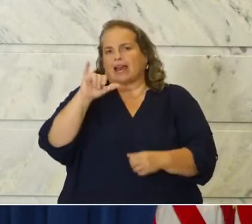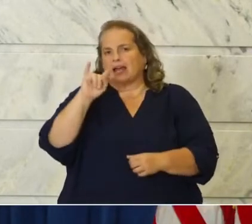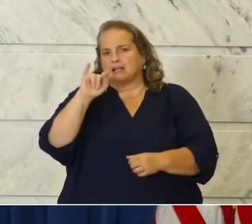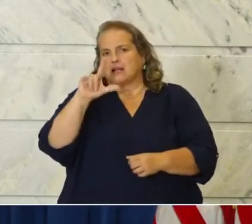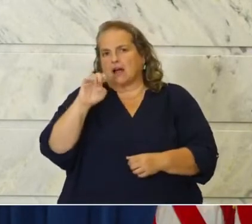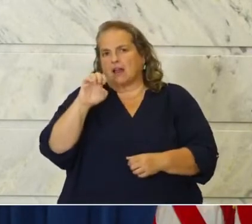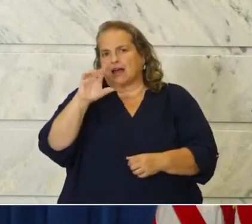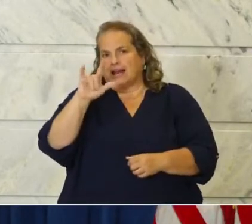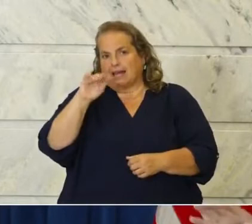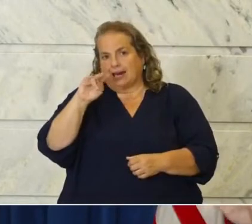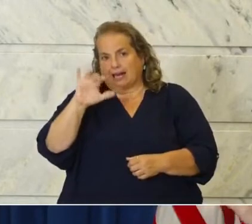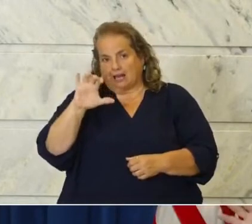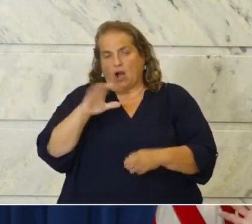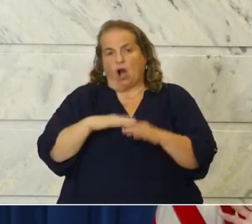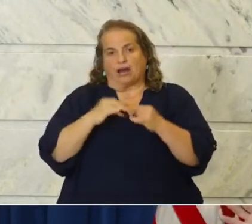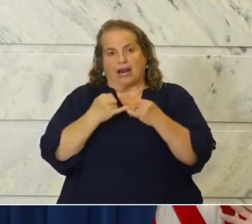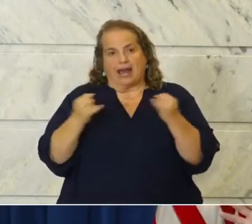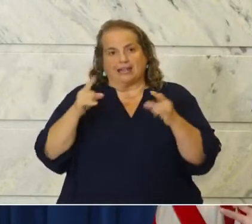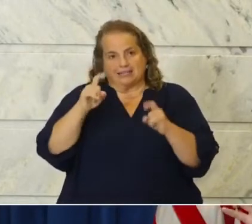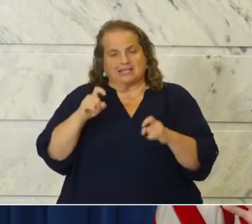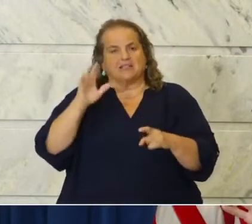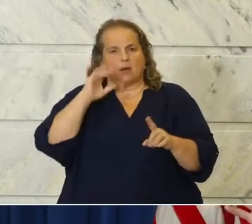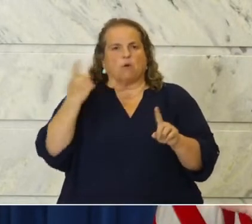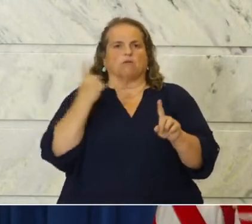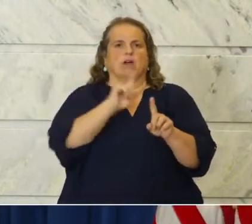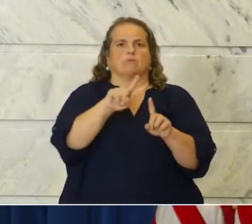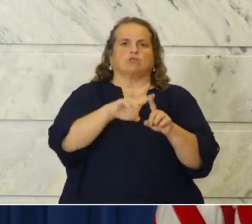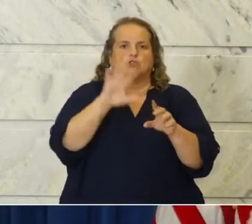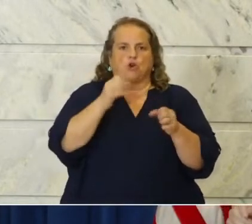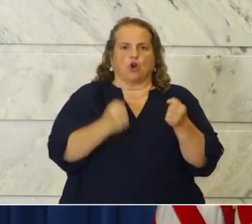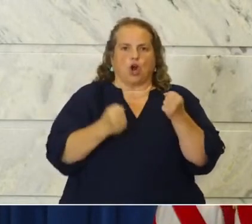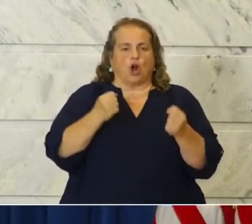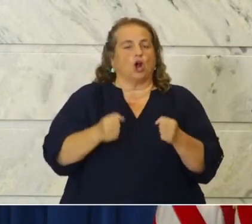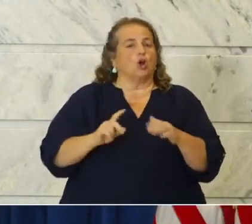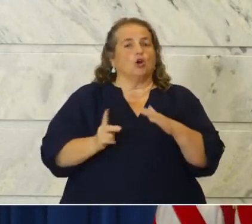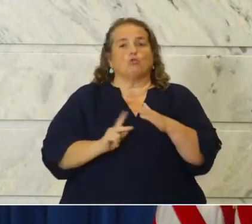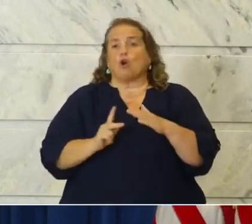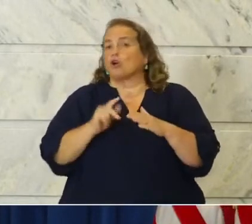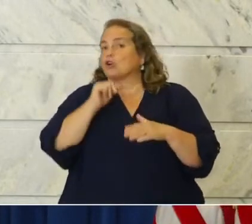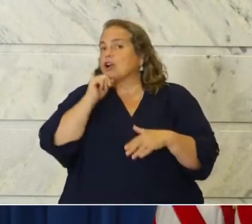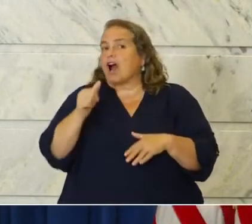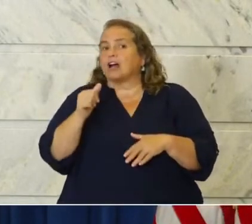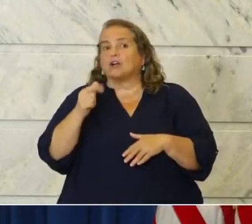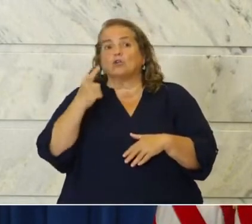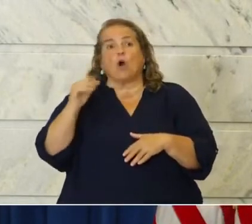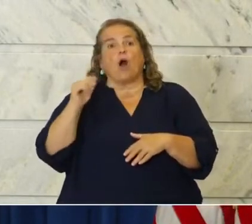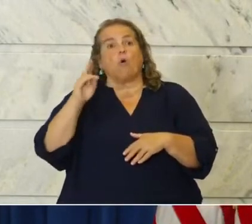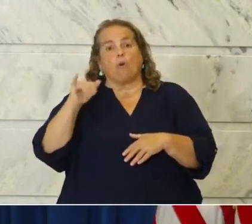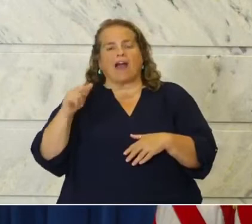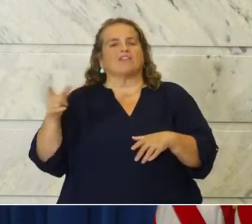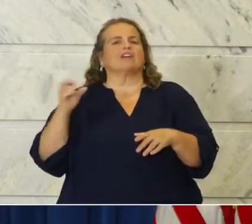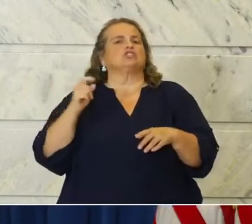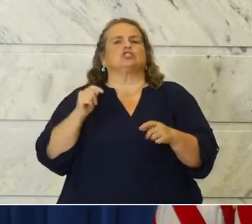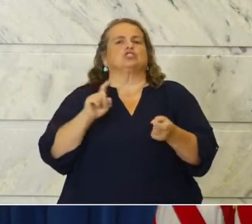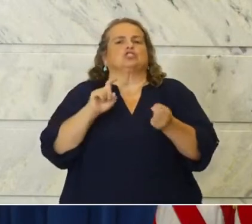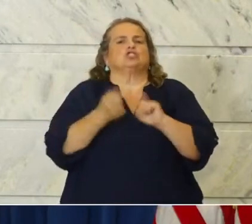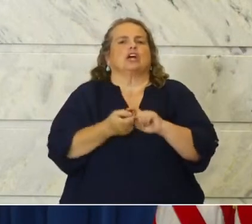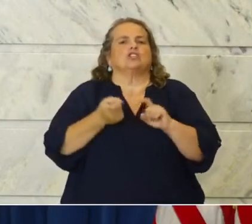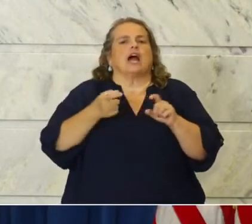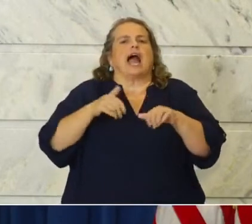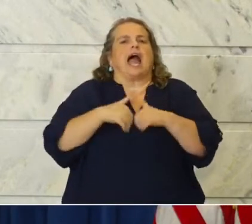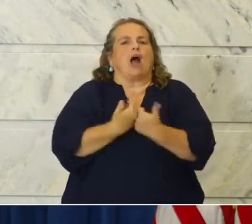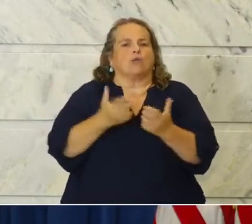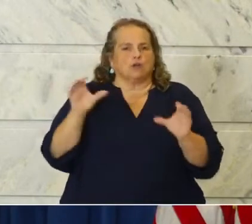for a test and they'll come out to your car. So Kroger isn't going away. They're just changing the method by which they're doing it, and we owe them